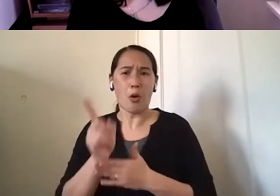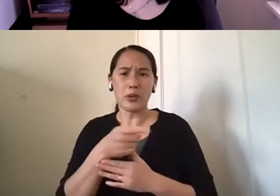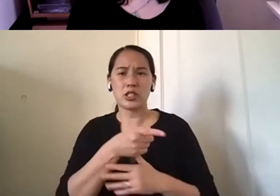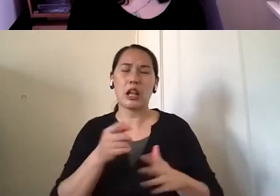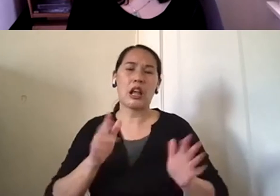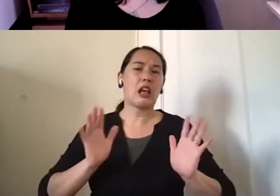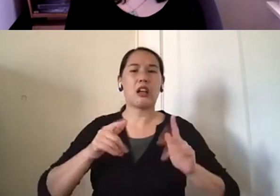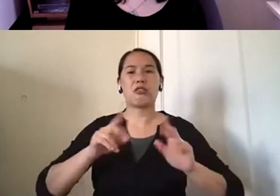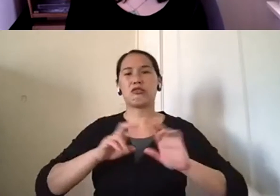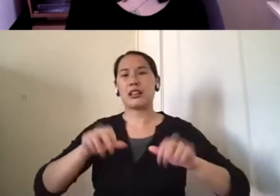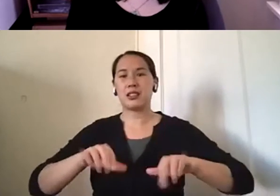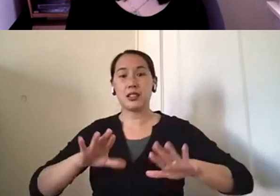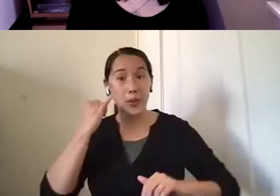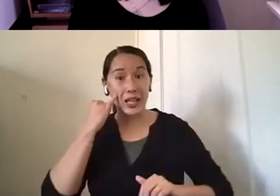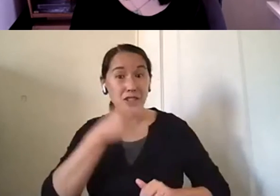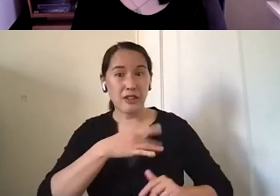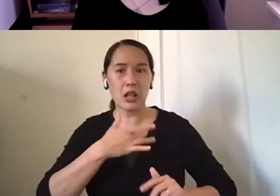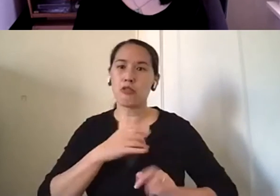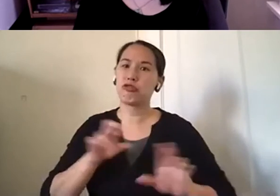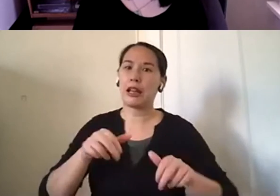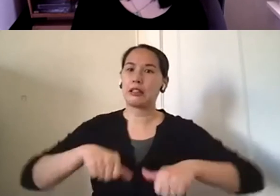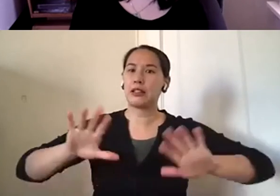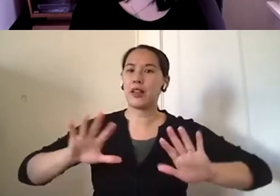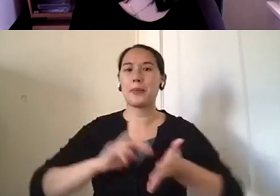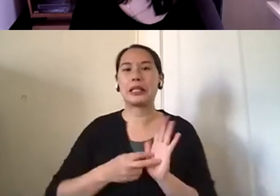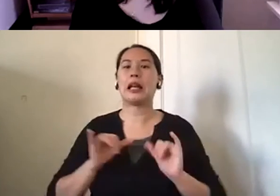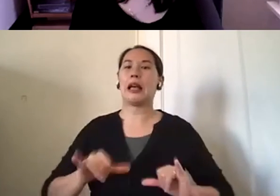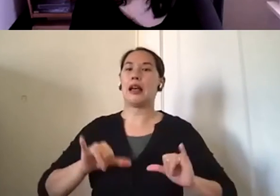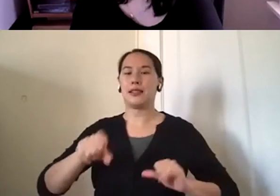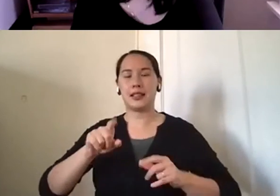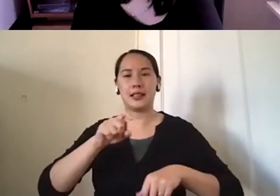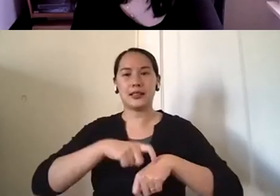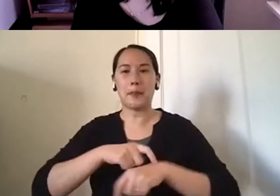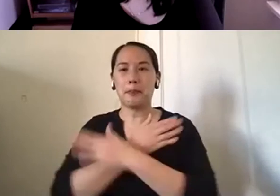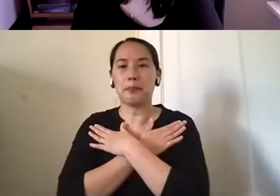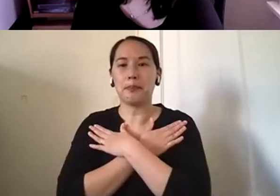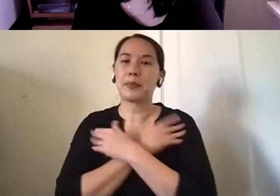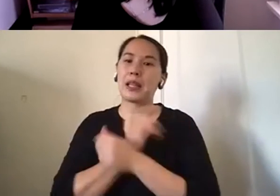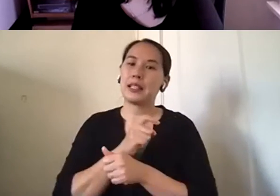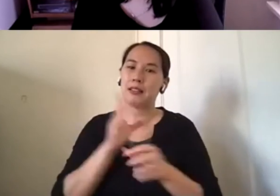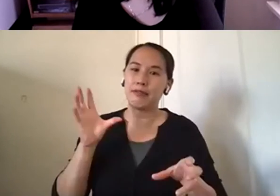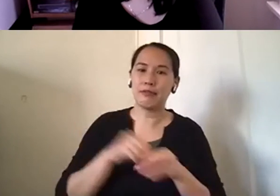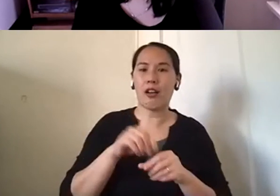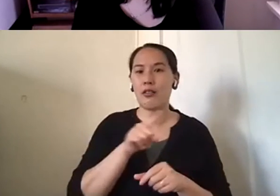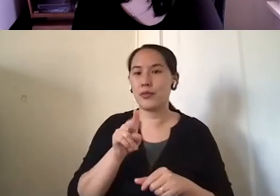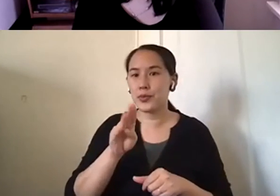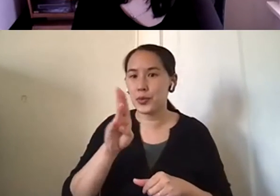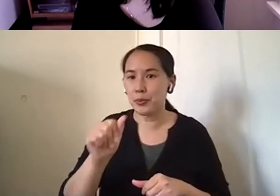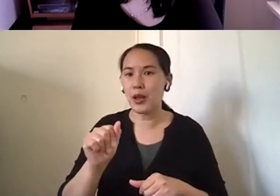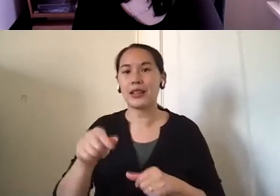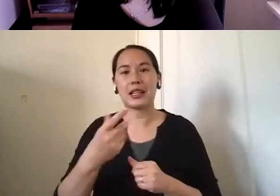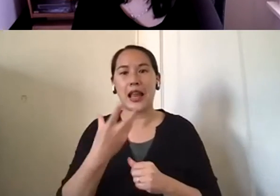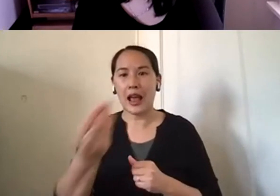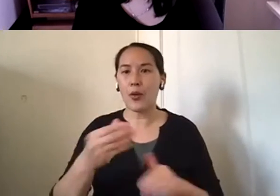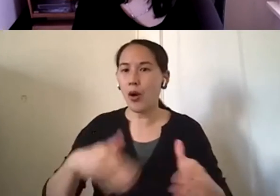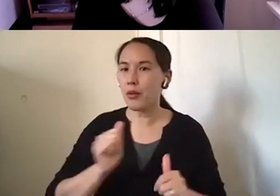have those moments, it would almost be a trigger to her that, okay, I do need a bit more time off. I need to participate in my Zumba more. Um, I need to go out